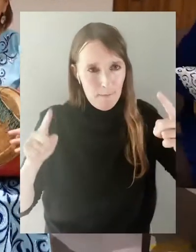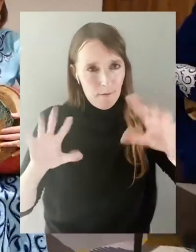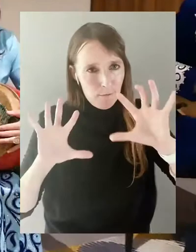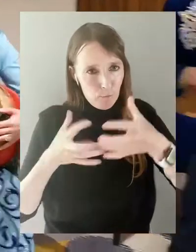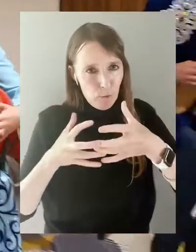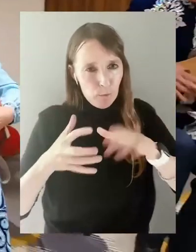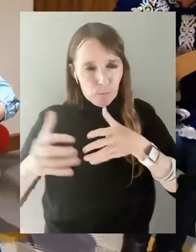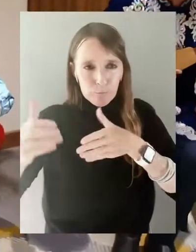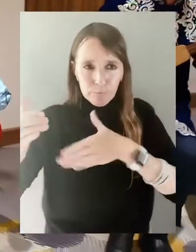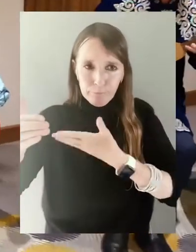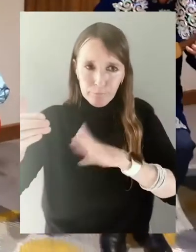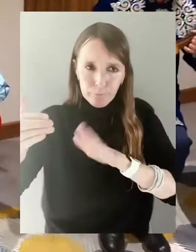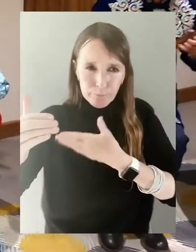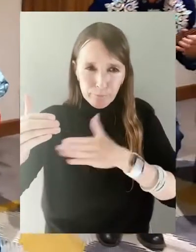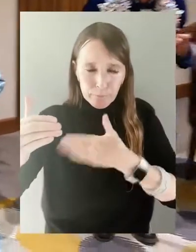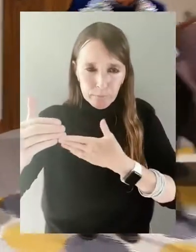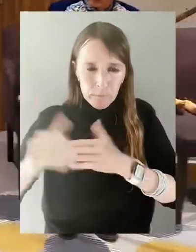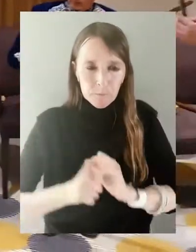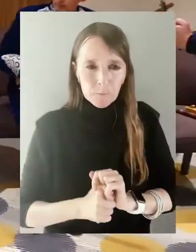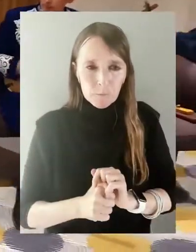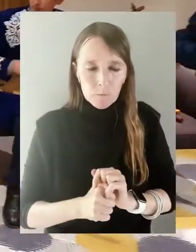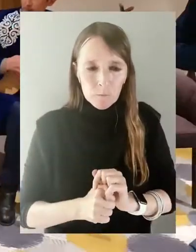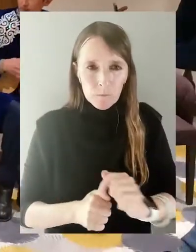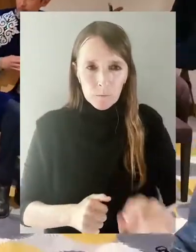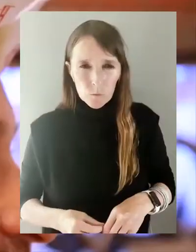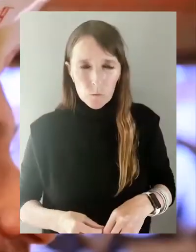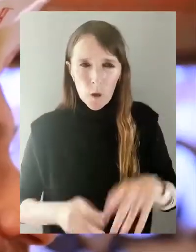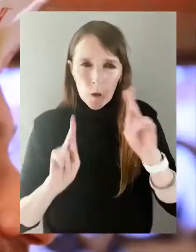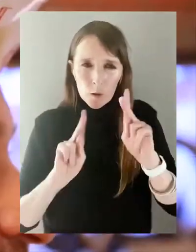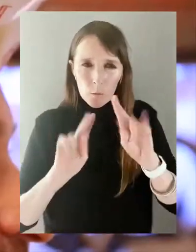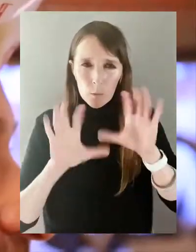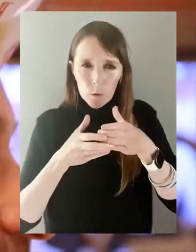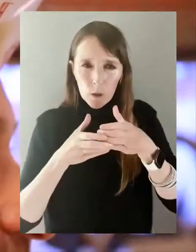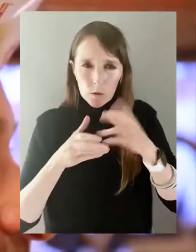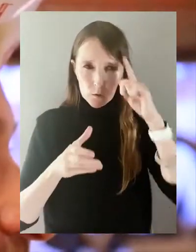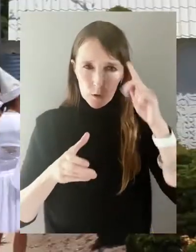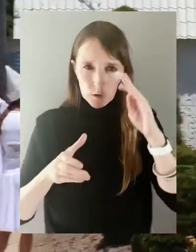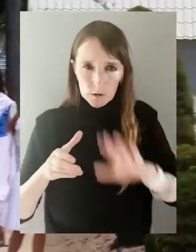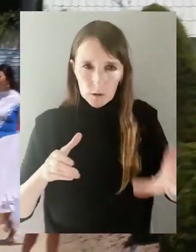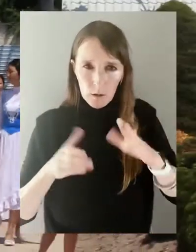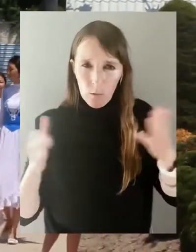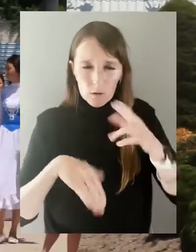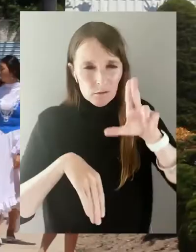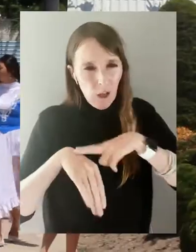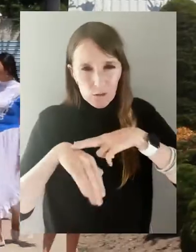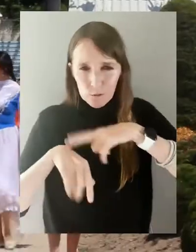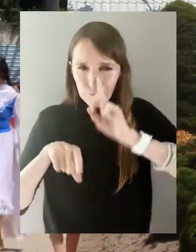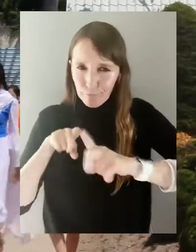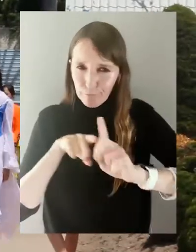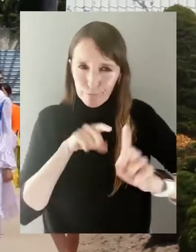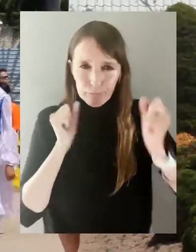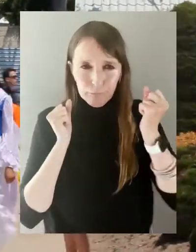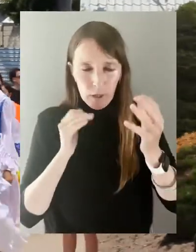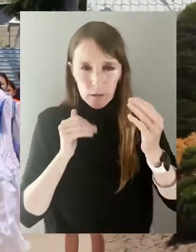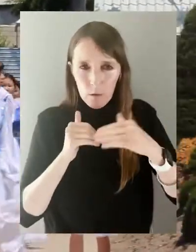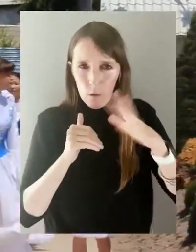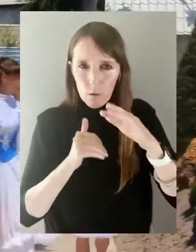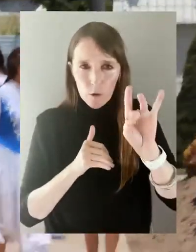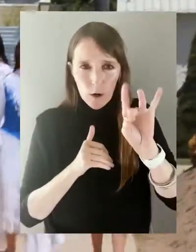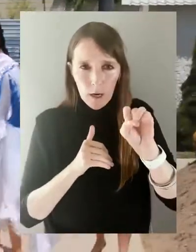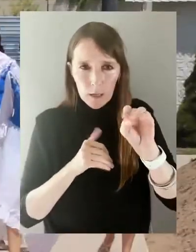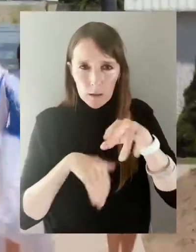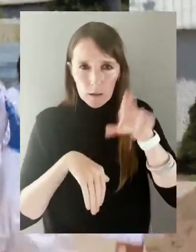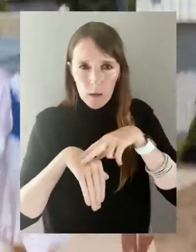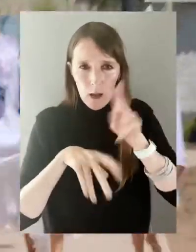instruments by famous Kyrgyz ensemble. The population of Kyrgyzstan is multinational. There are more than